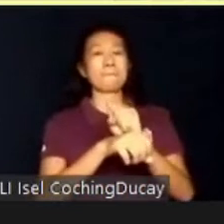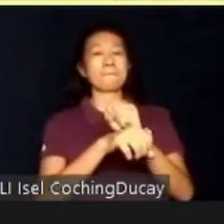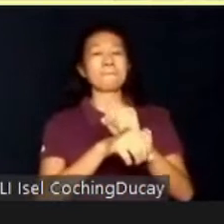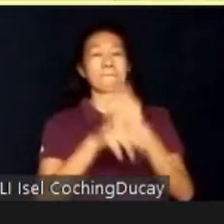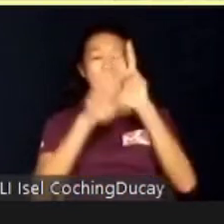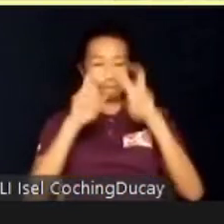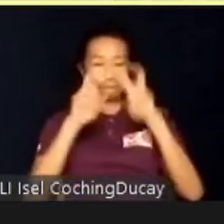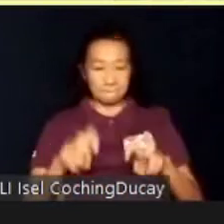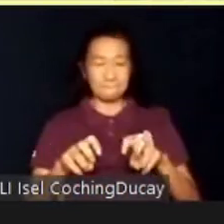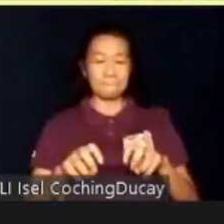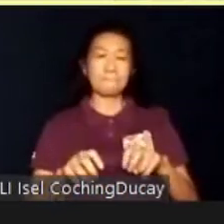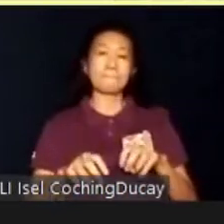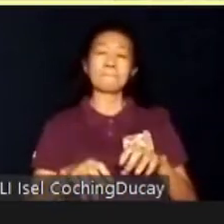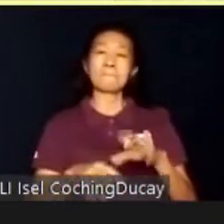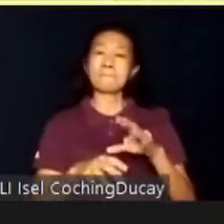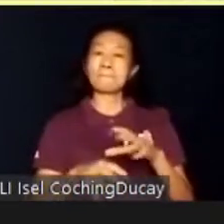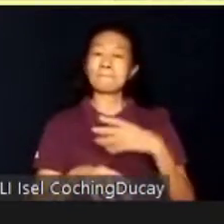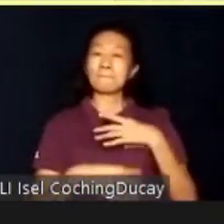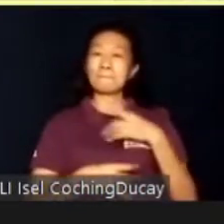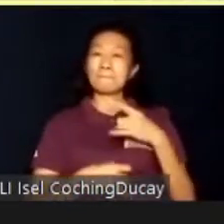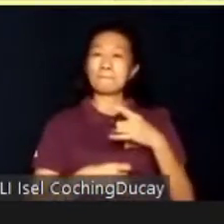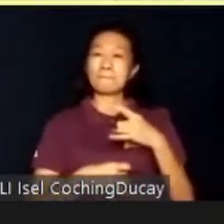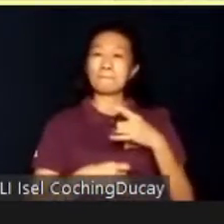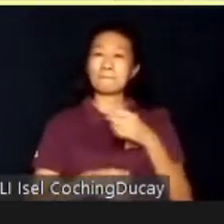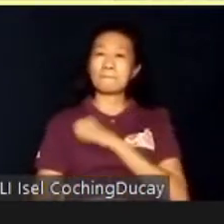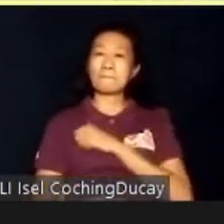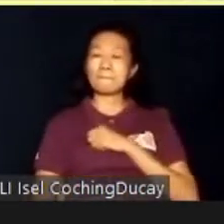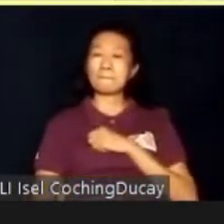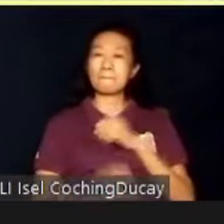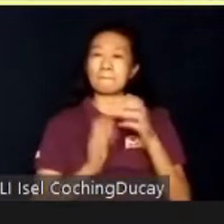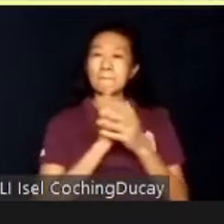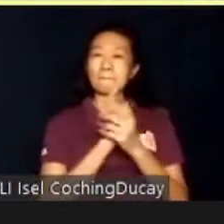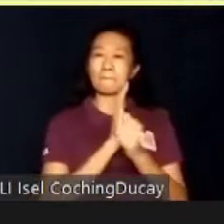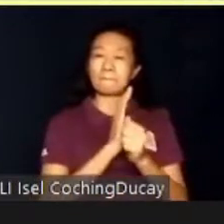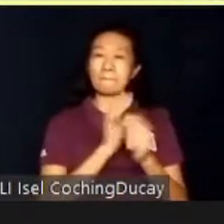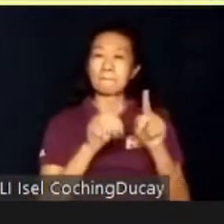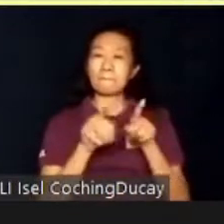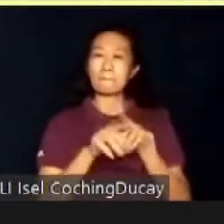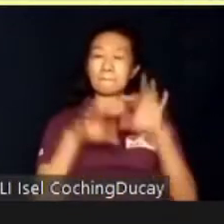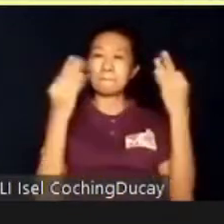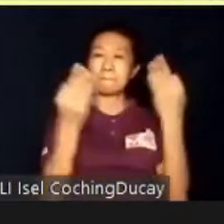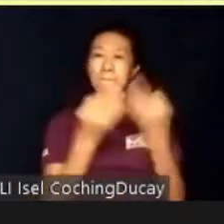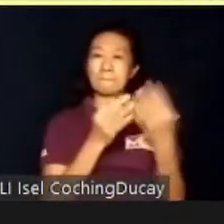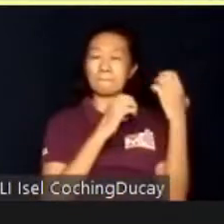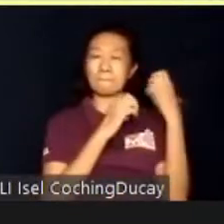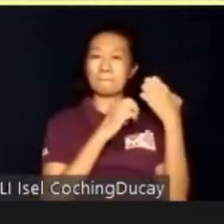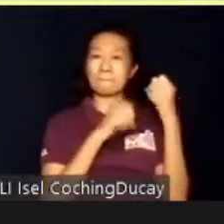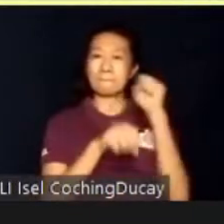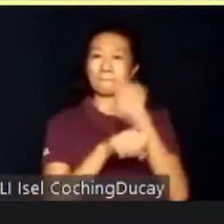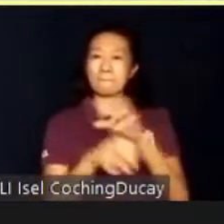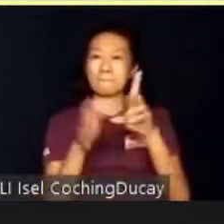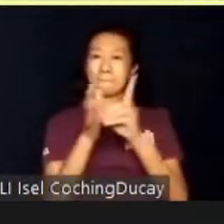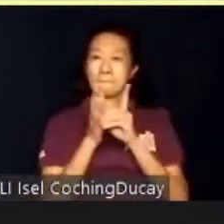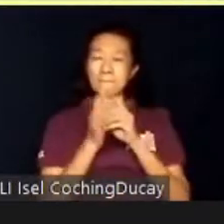client factors such as their interests, aptitudes, and skills, as well as contextual factors such as family expectations, work demands, and